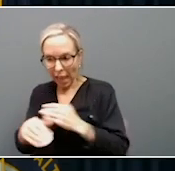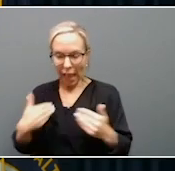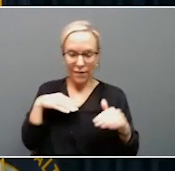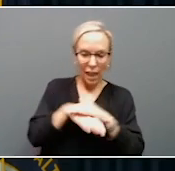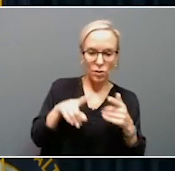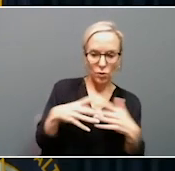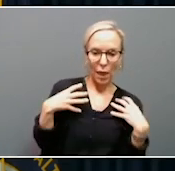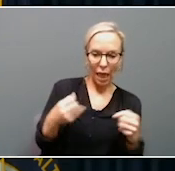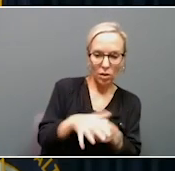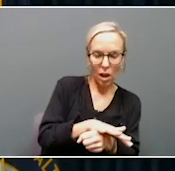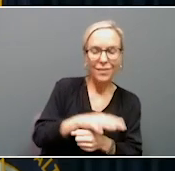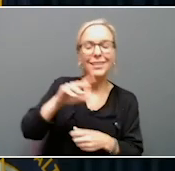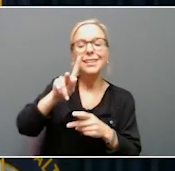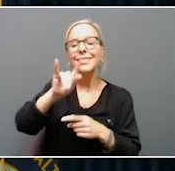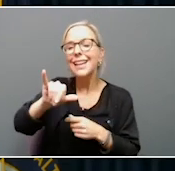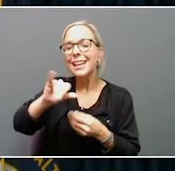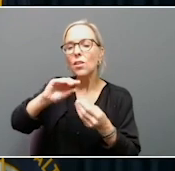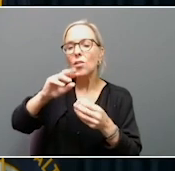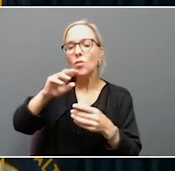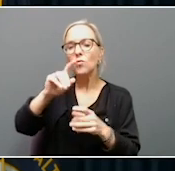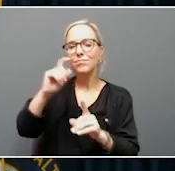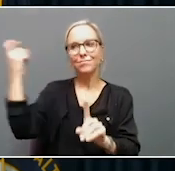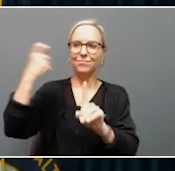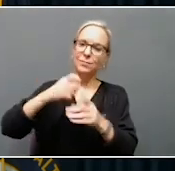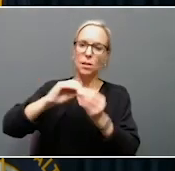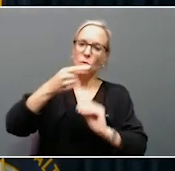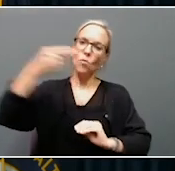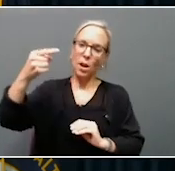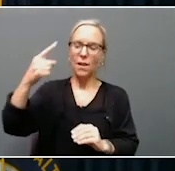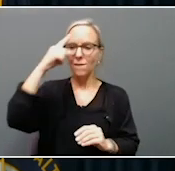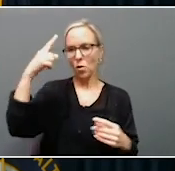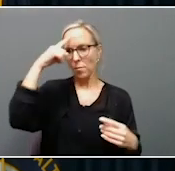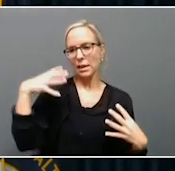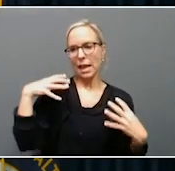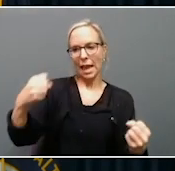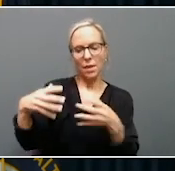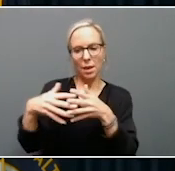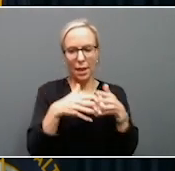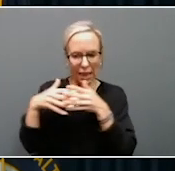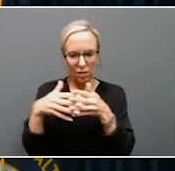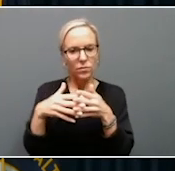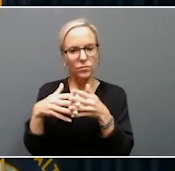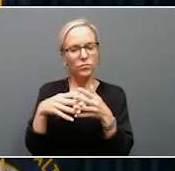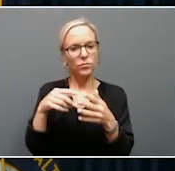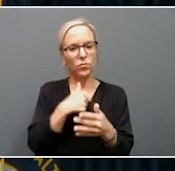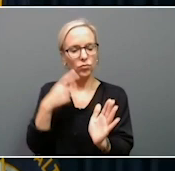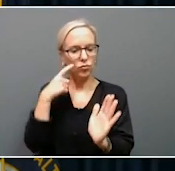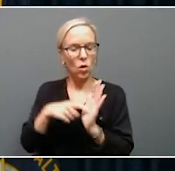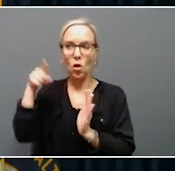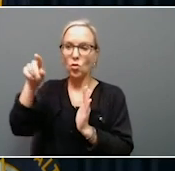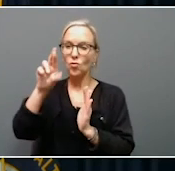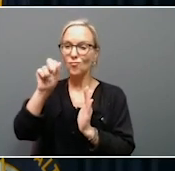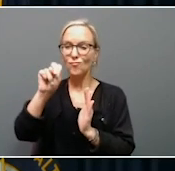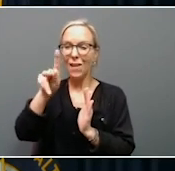number one in the area of adult mental health based on Mental Health America's rankings. These rankings show that